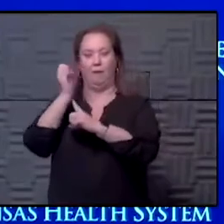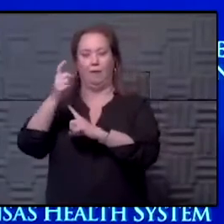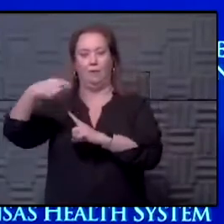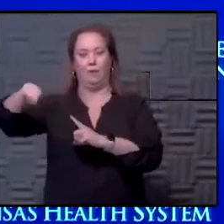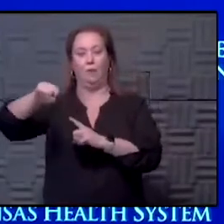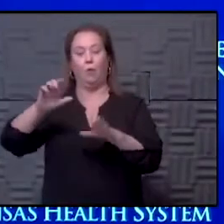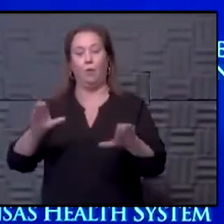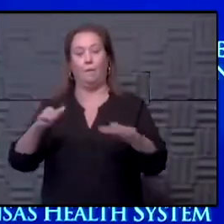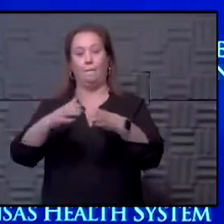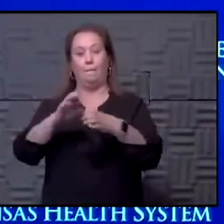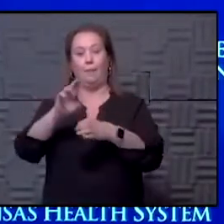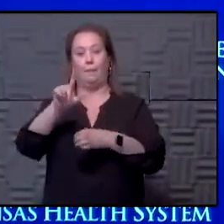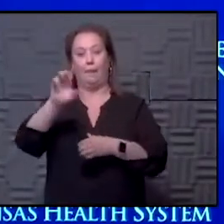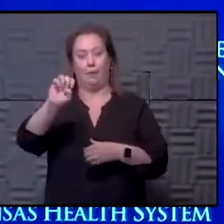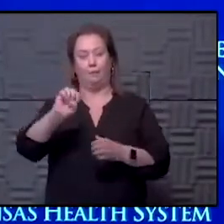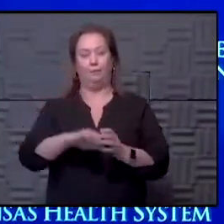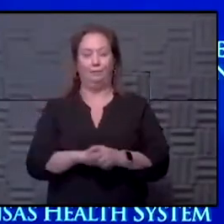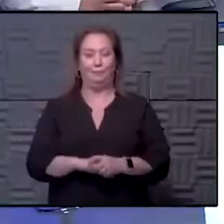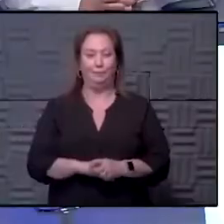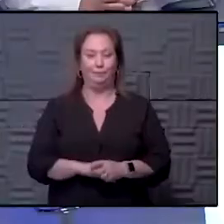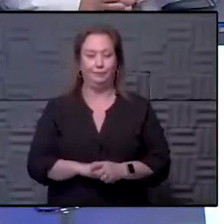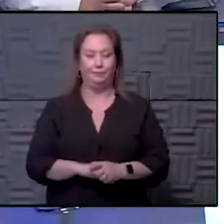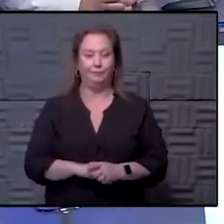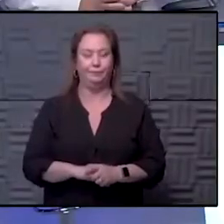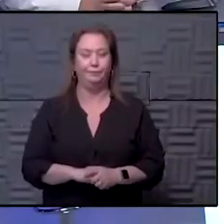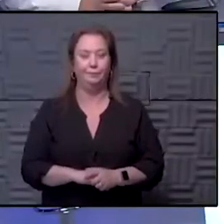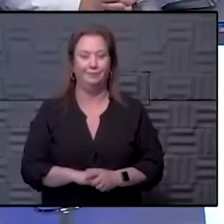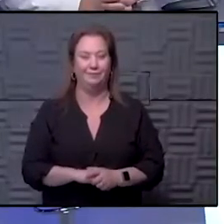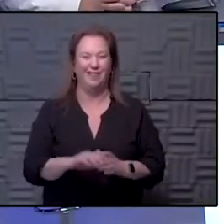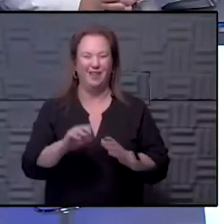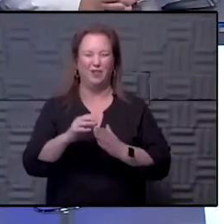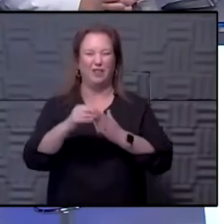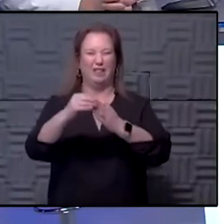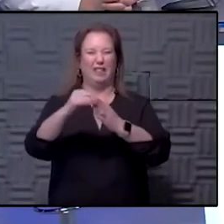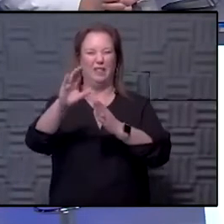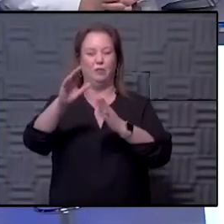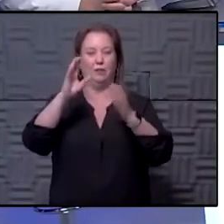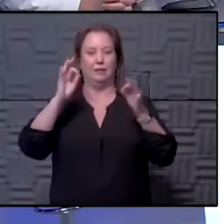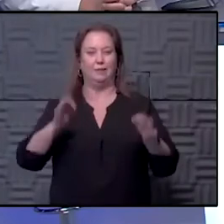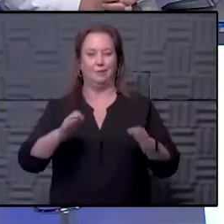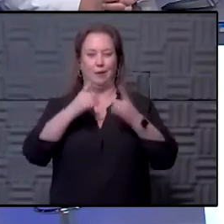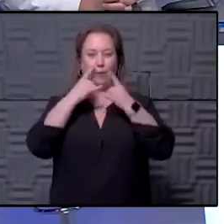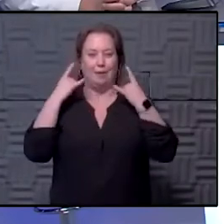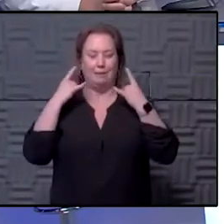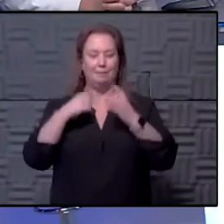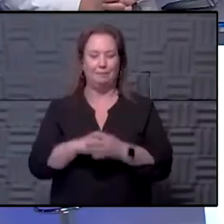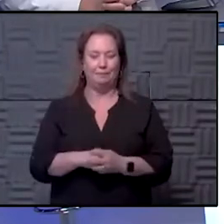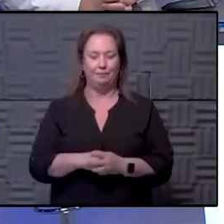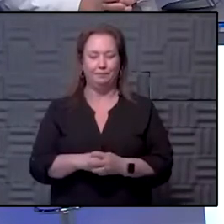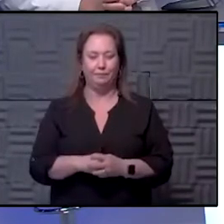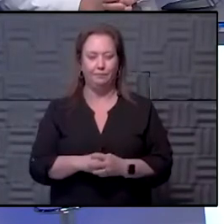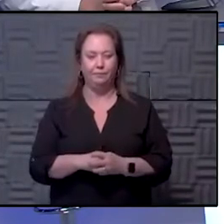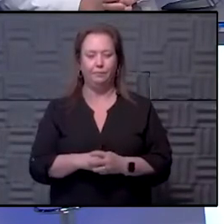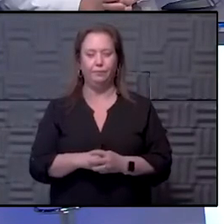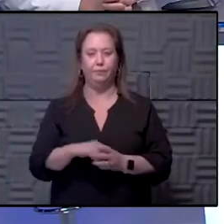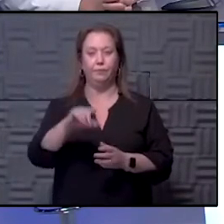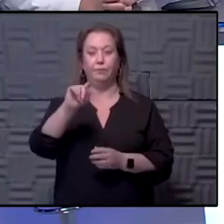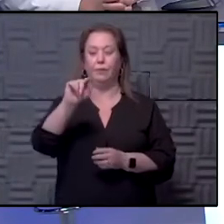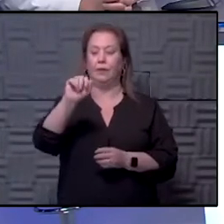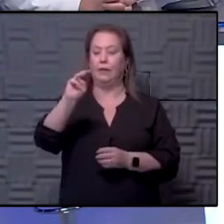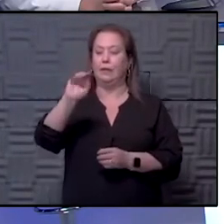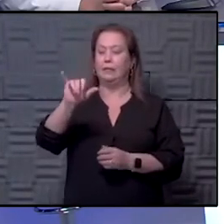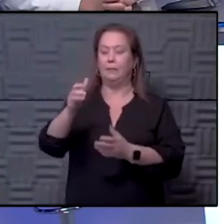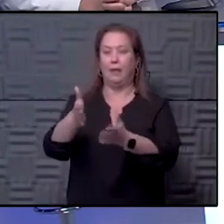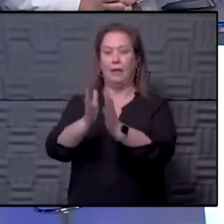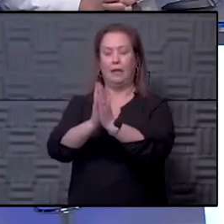bubble that child travels in. I think that should help guide your decision. I'd wear a mask. Tammy wants to know if you have